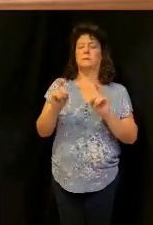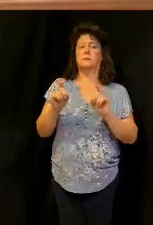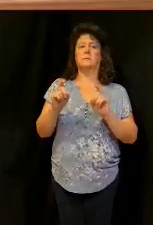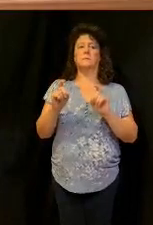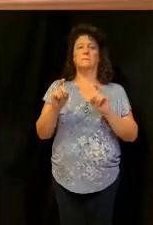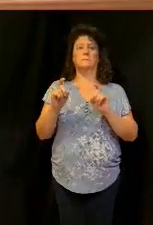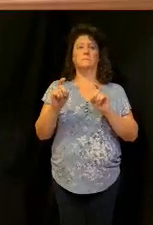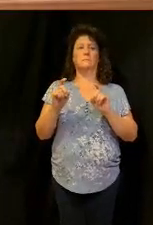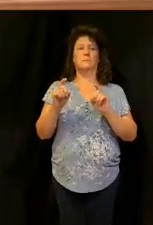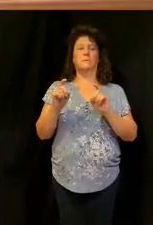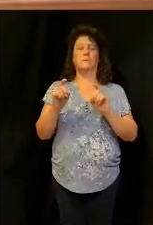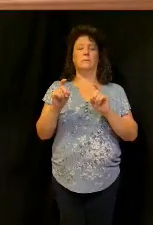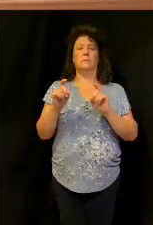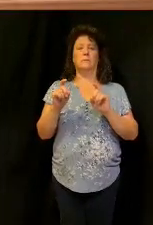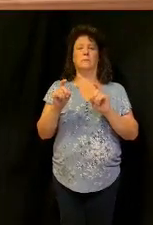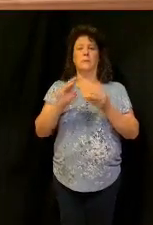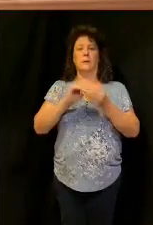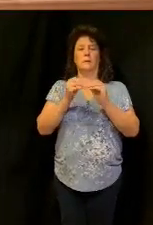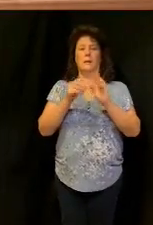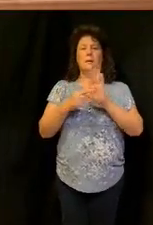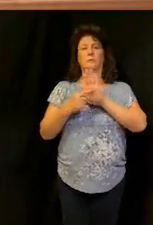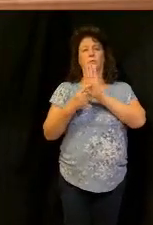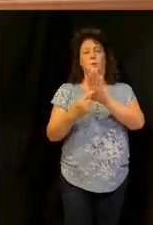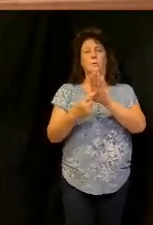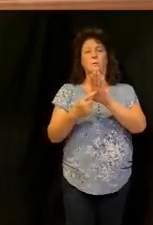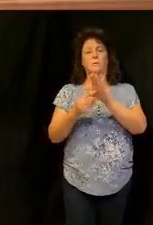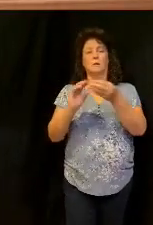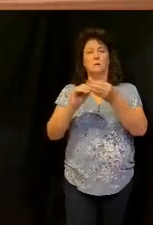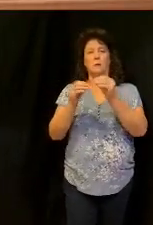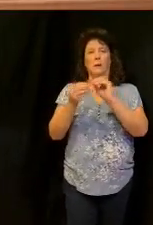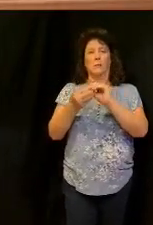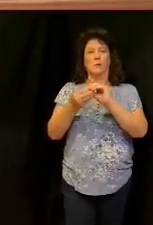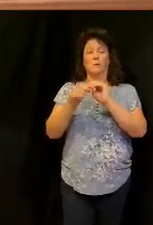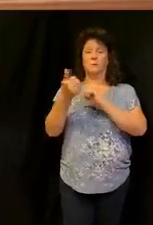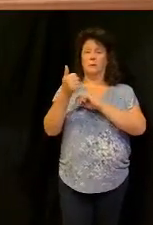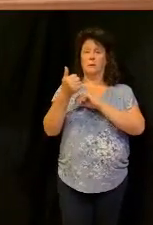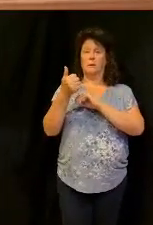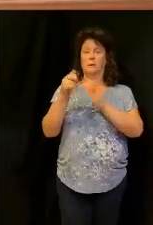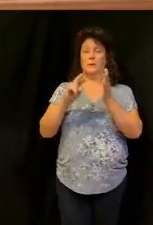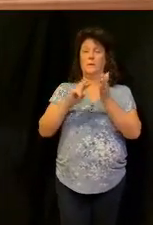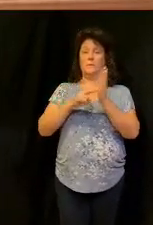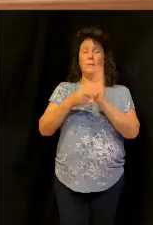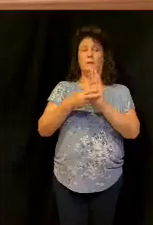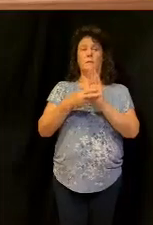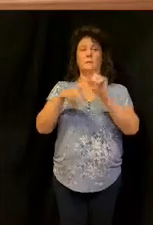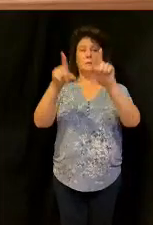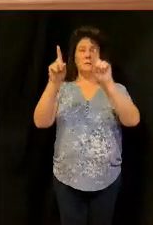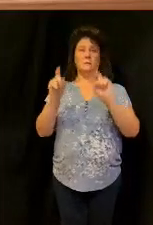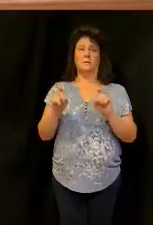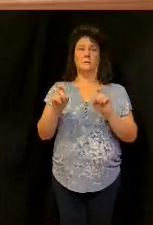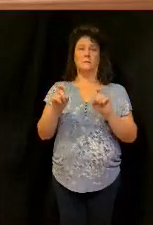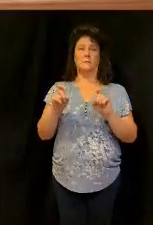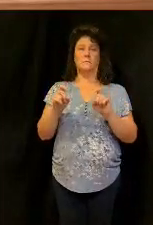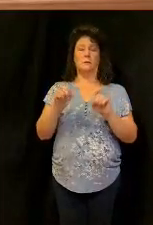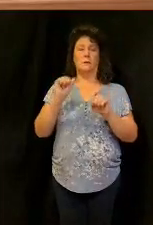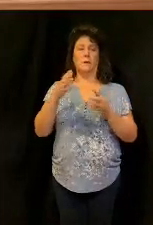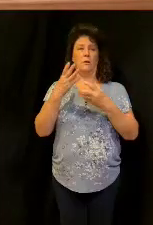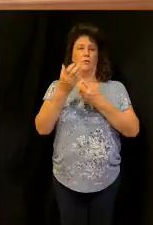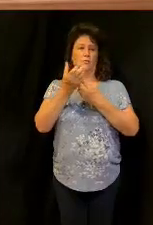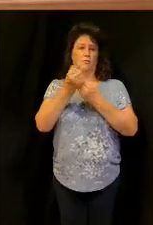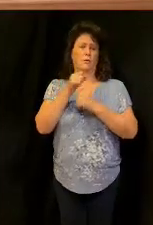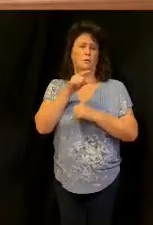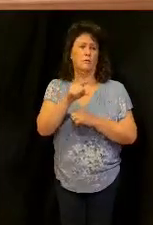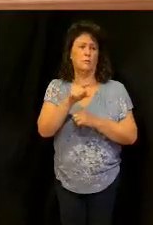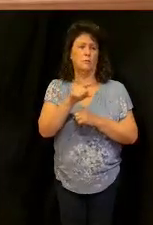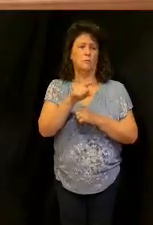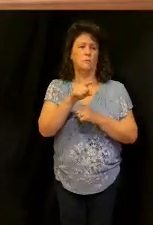ten is the number of testing and God tests us he wants us he wants to test our heart can I trust you with this can I